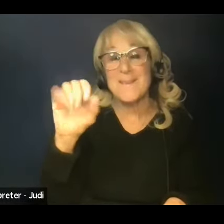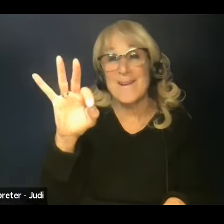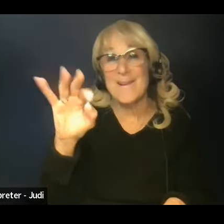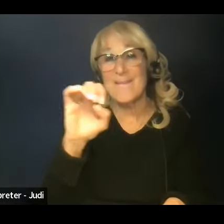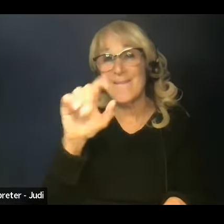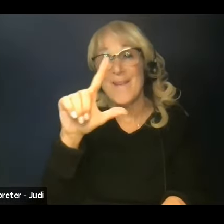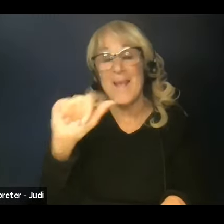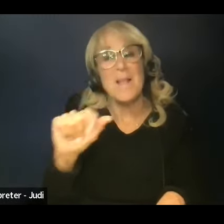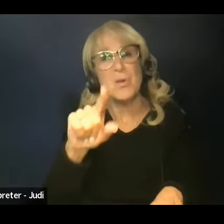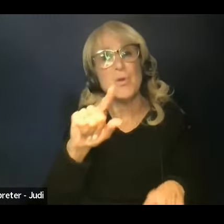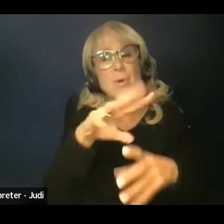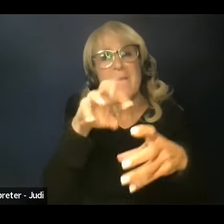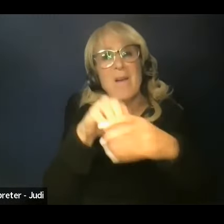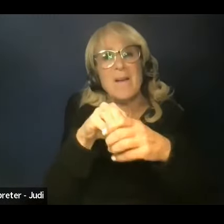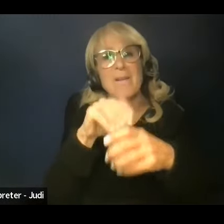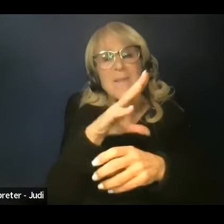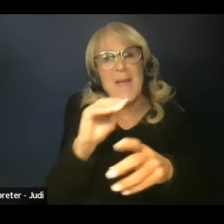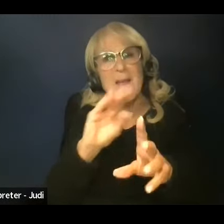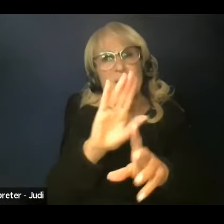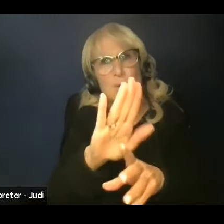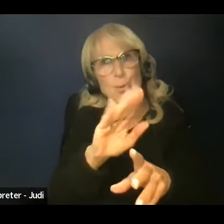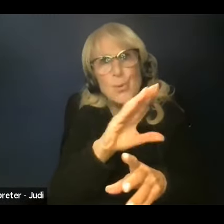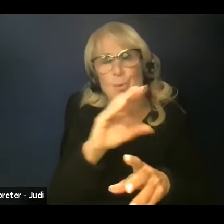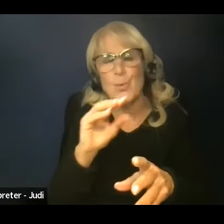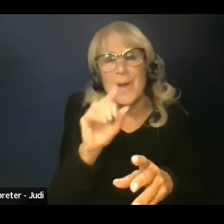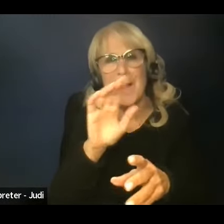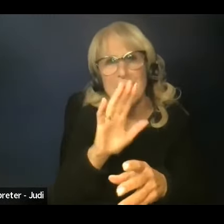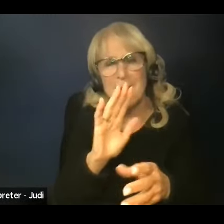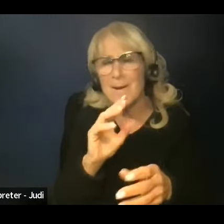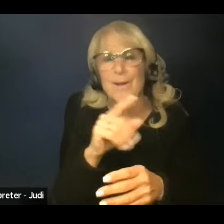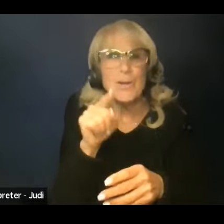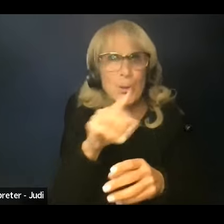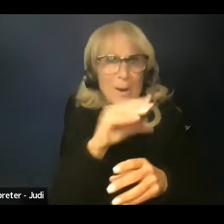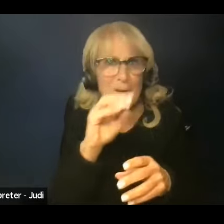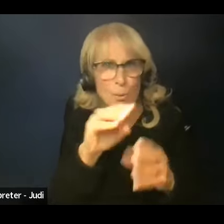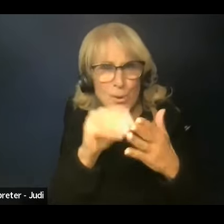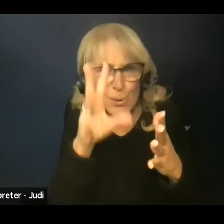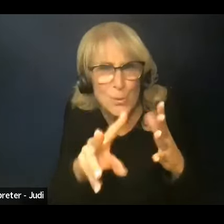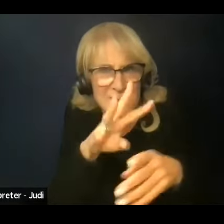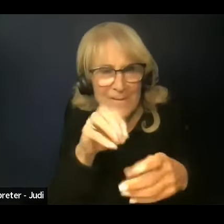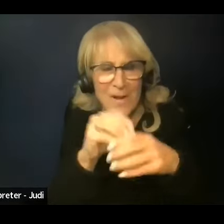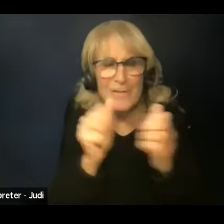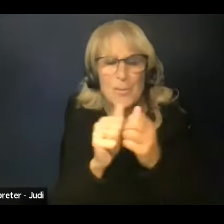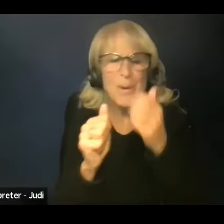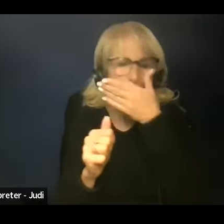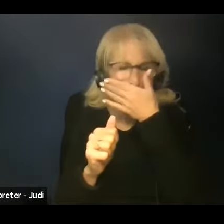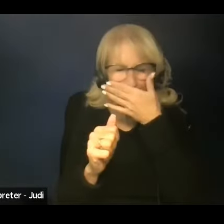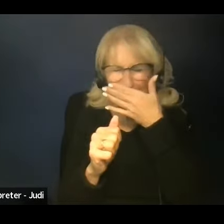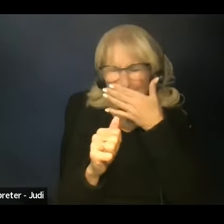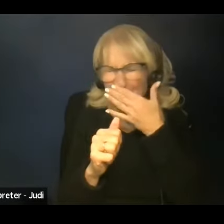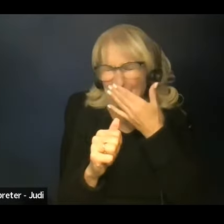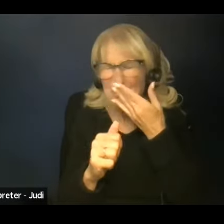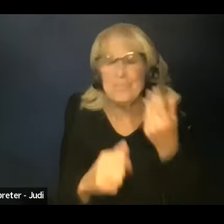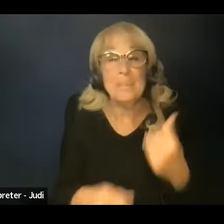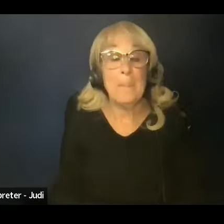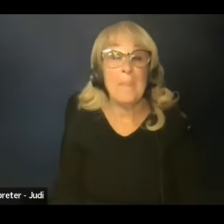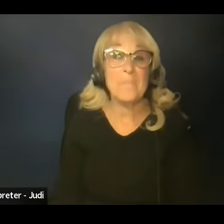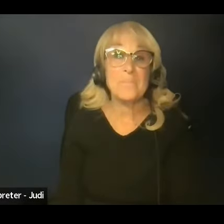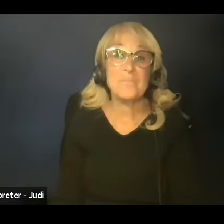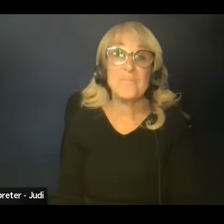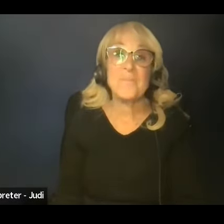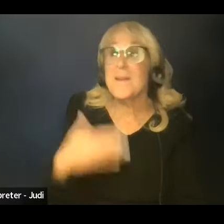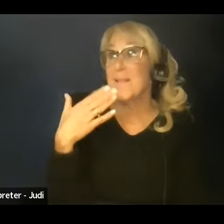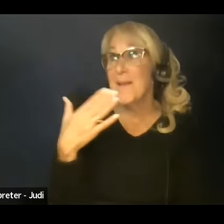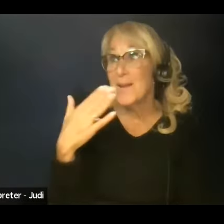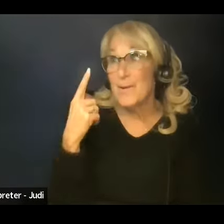part of and the huge role you and your students had there. Then anything else that you may want to add by way of introduction? Thank you for the